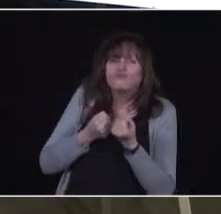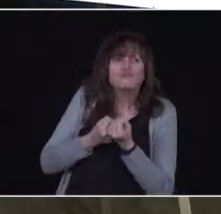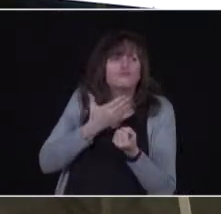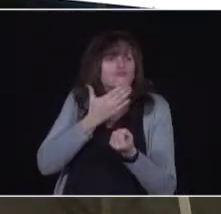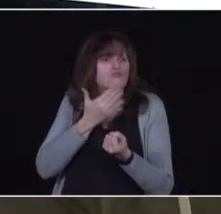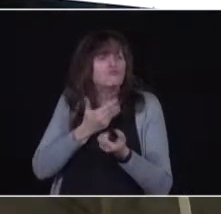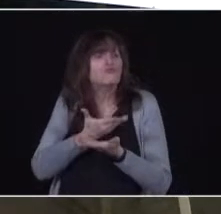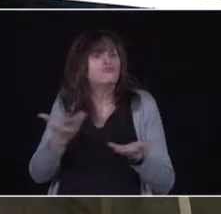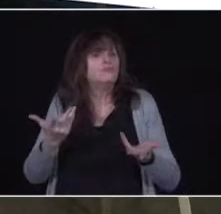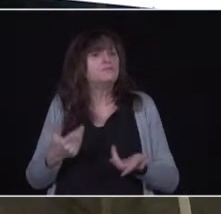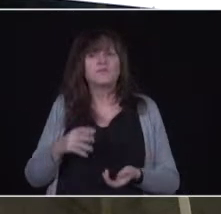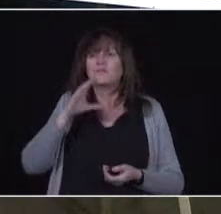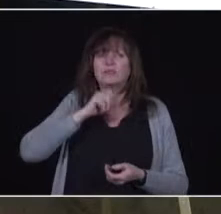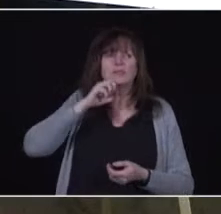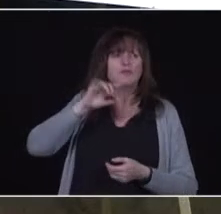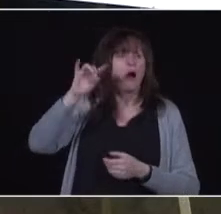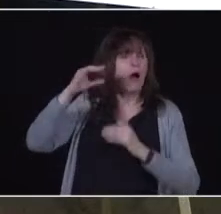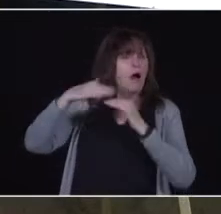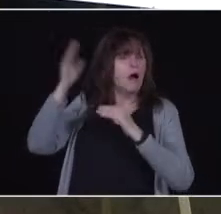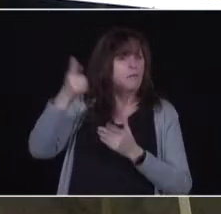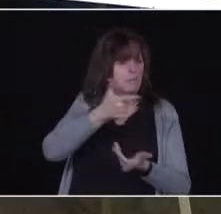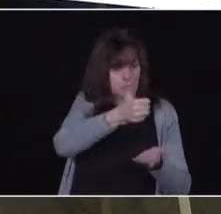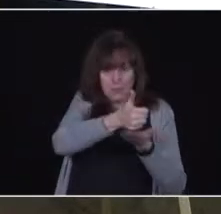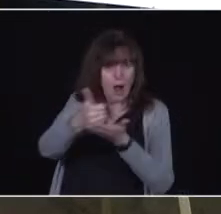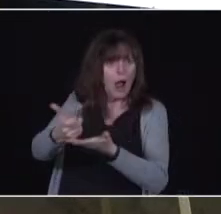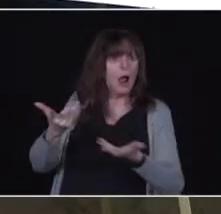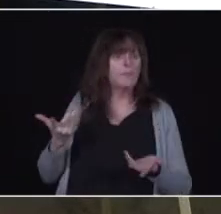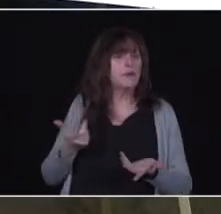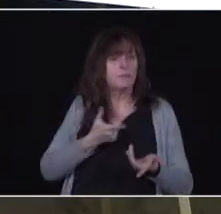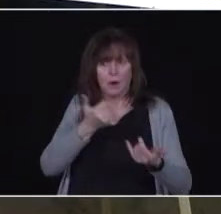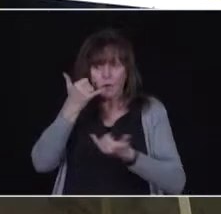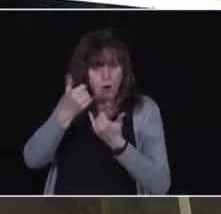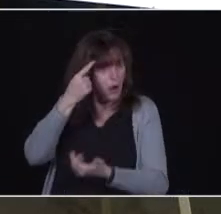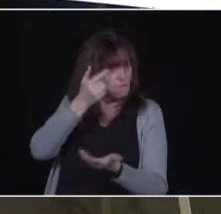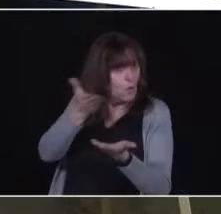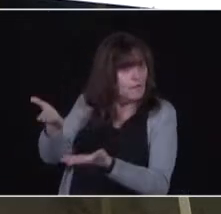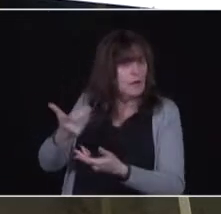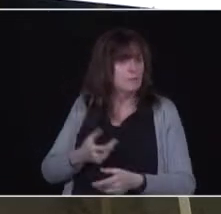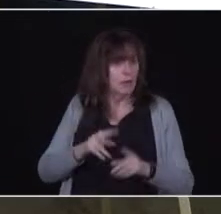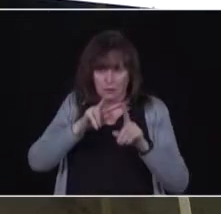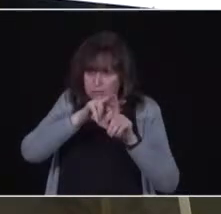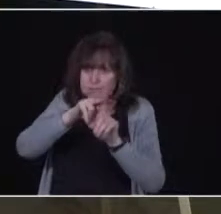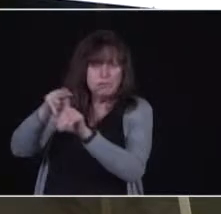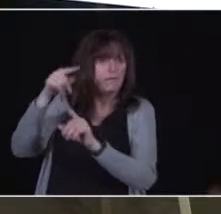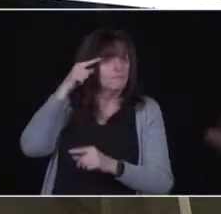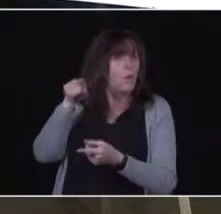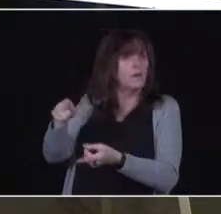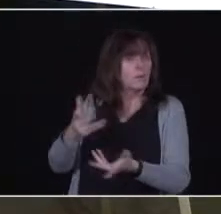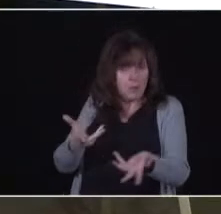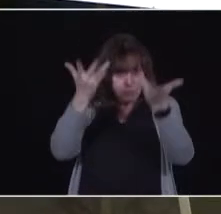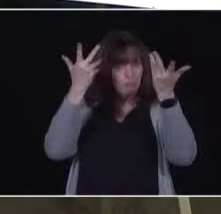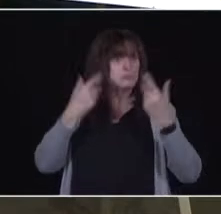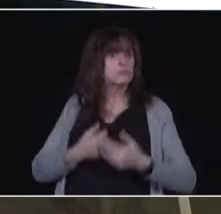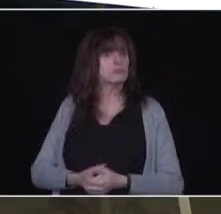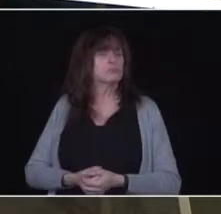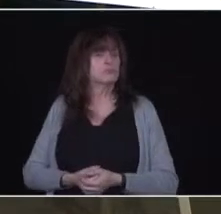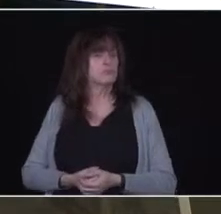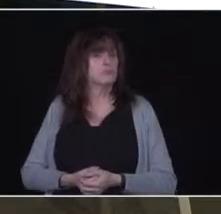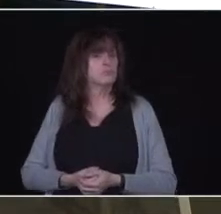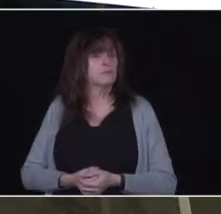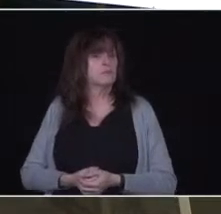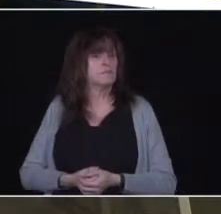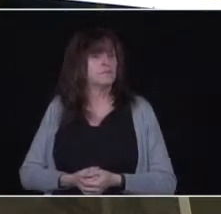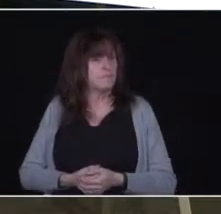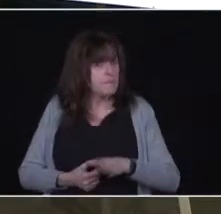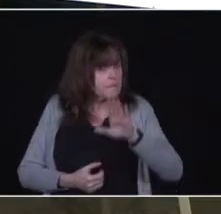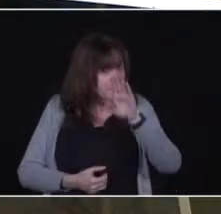units, we talked to them yesterday about this, and they are already reaching out to them and figure that by the 15th of March, they will have wrapped their arms around almost everybody